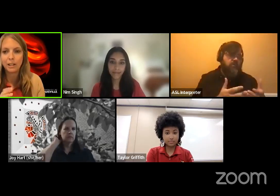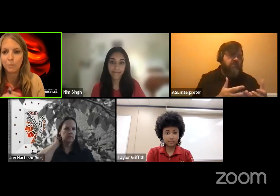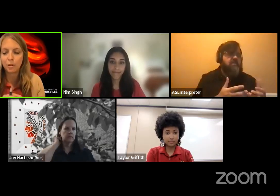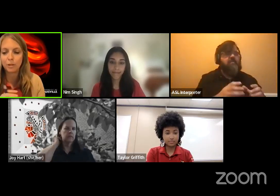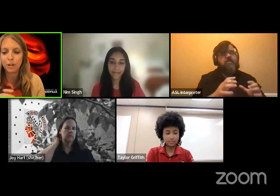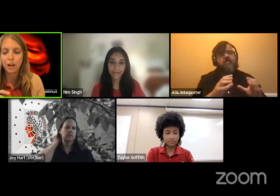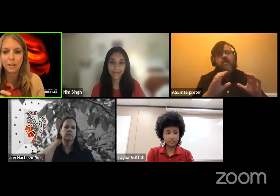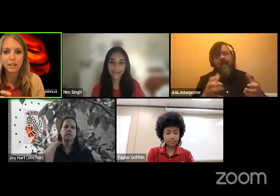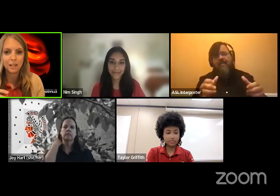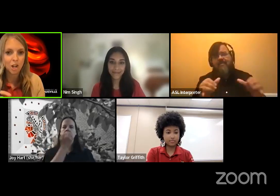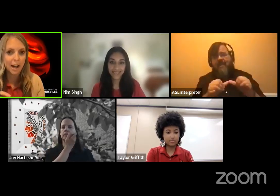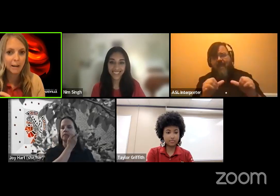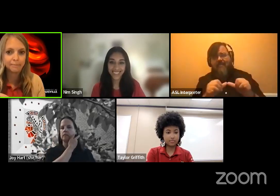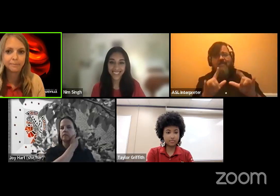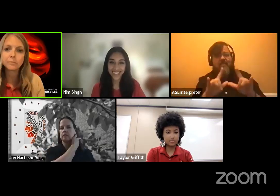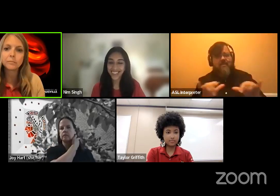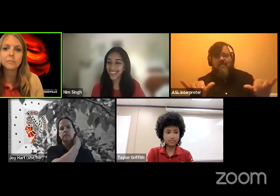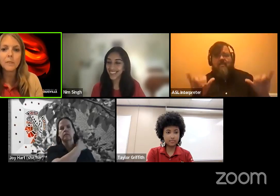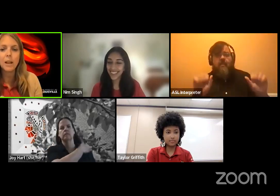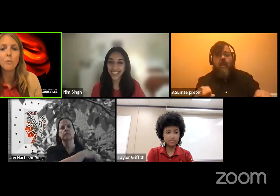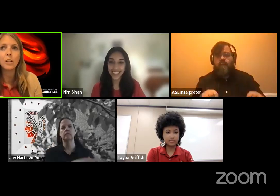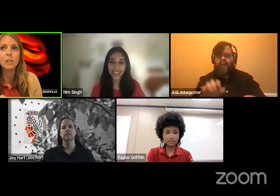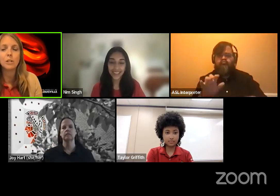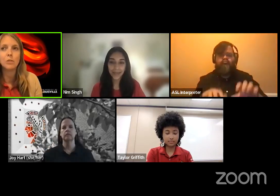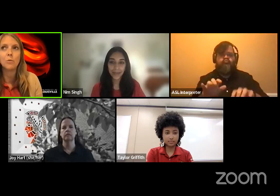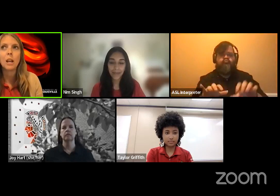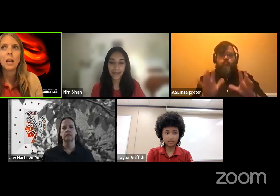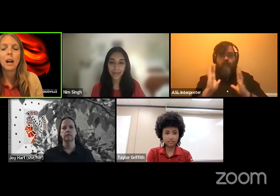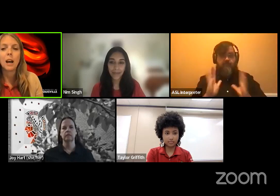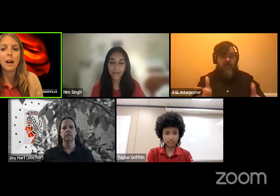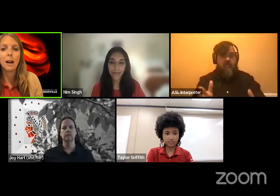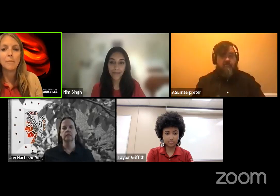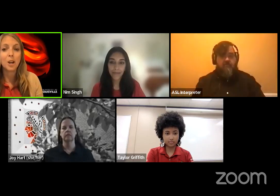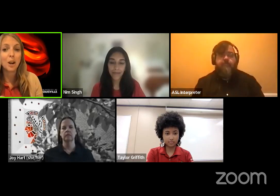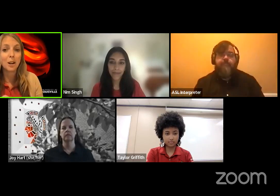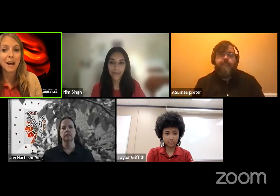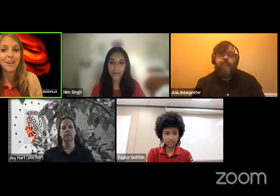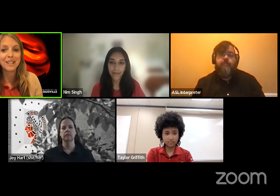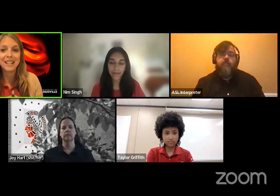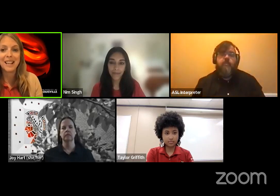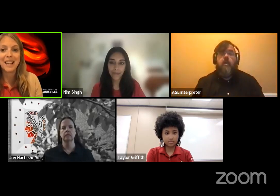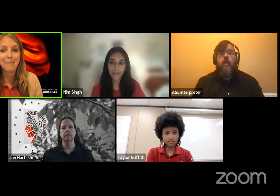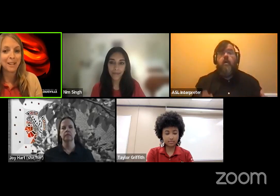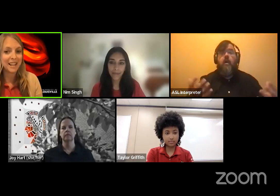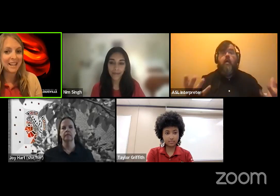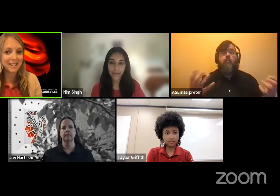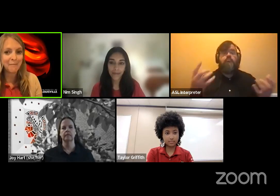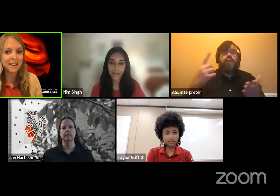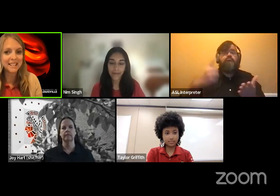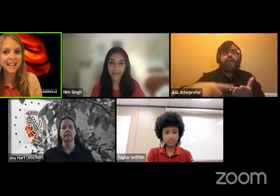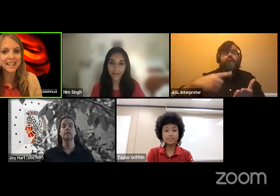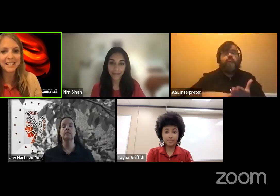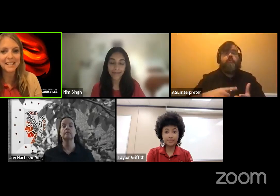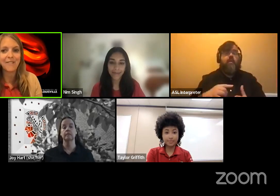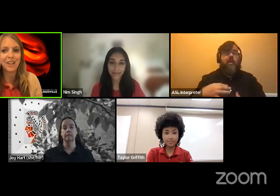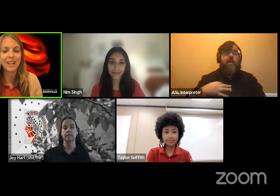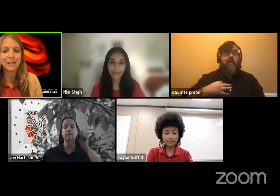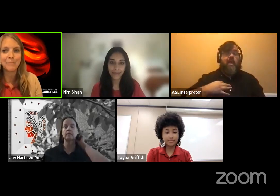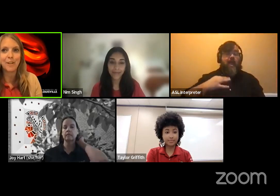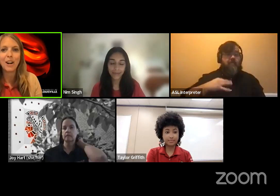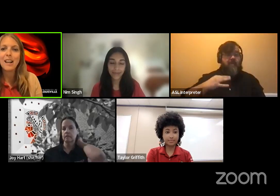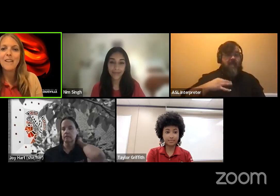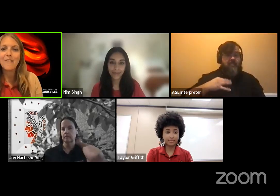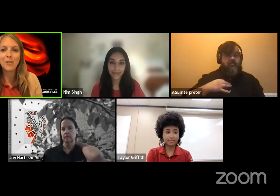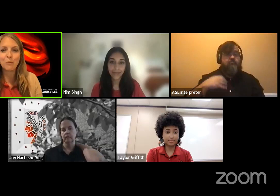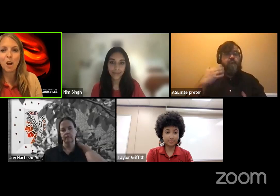feel free again to put those comments in the chat. Um, I want to, um, talk about the application process because I feel